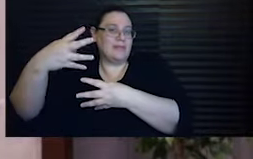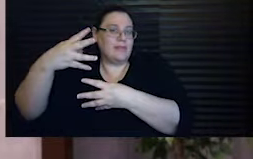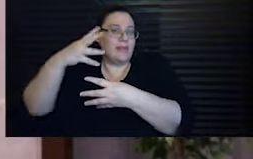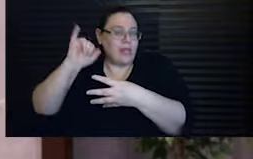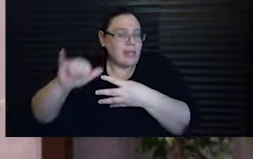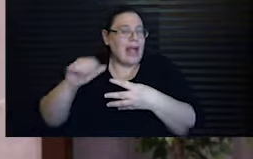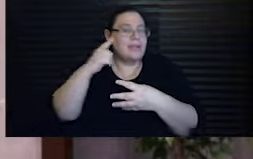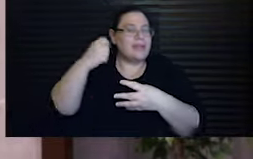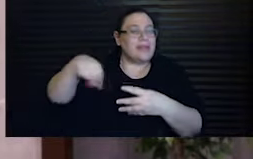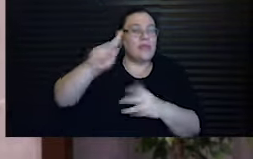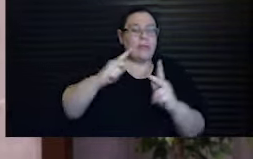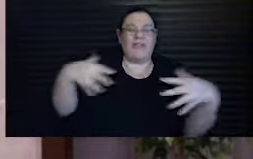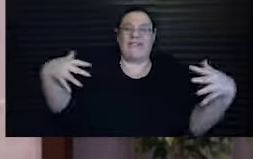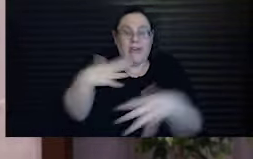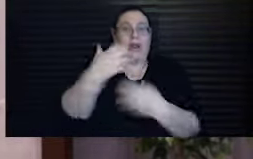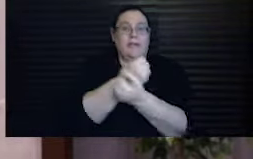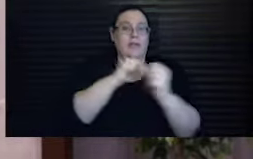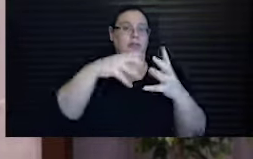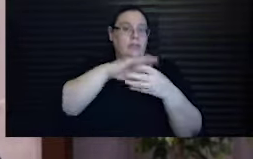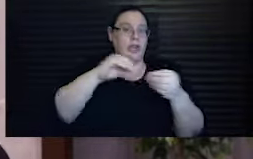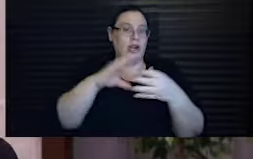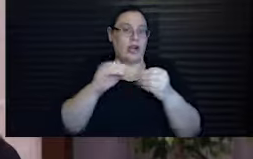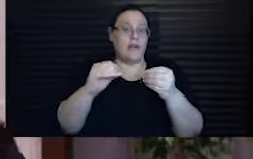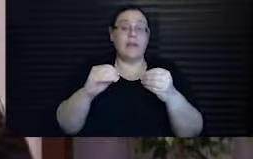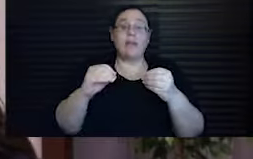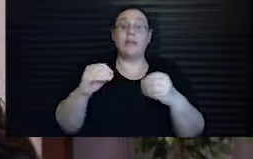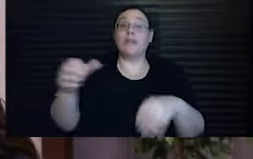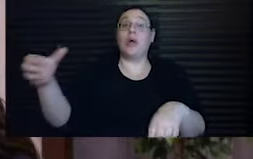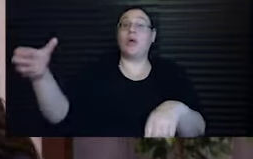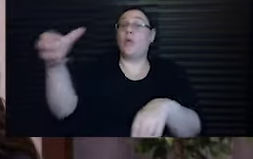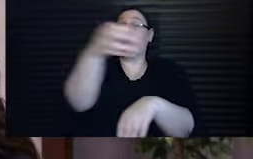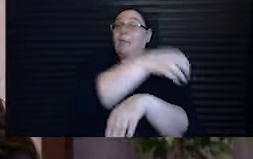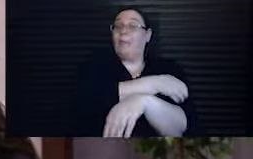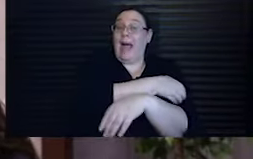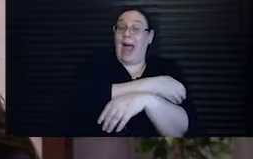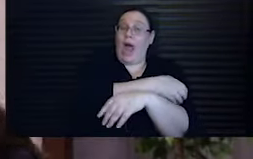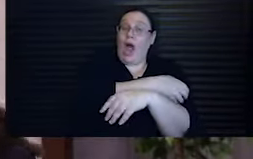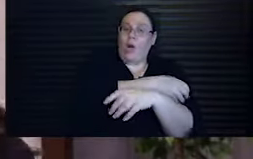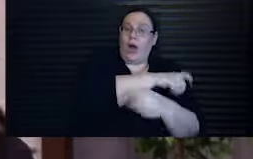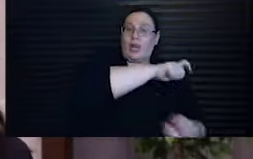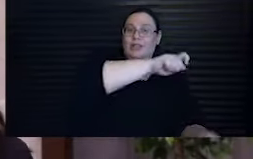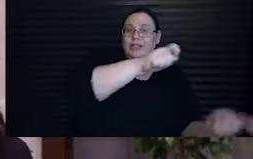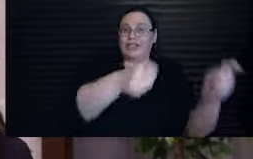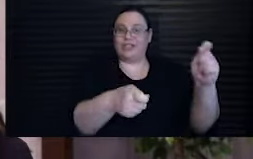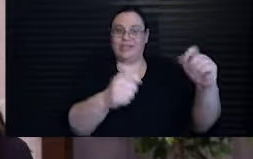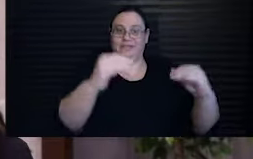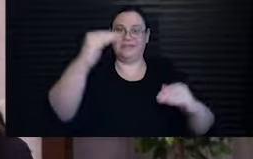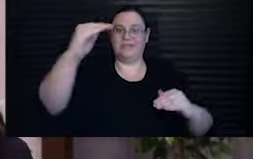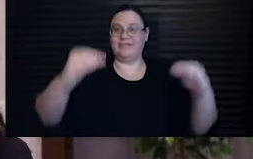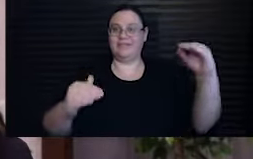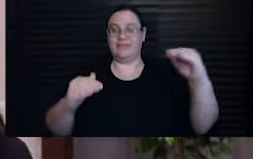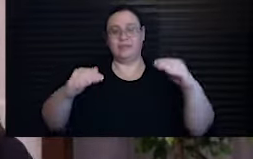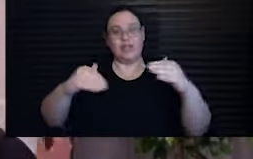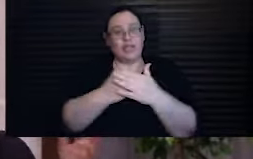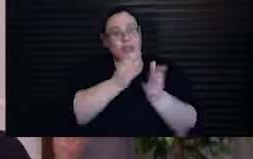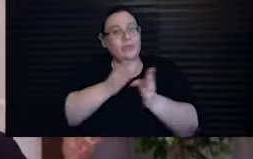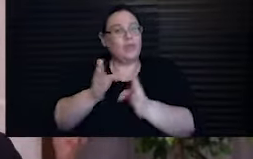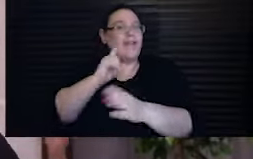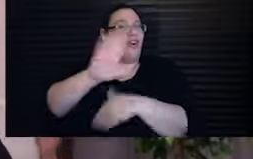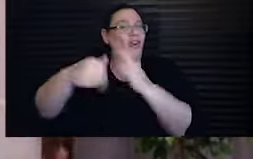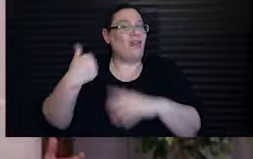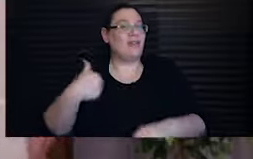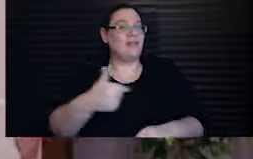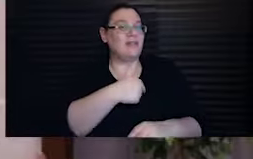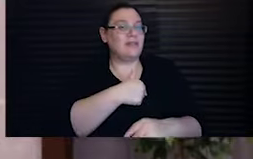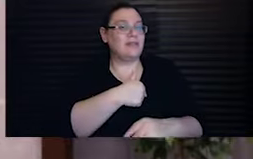narrative. A redemption narrative that shifts the power dynamic and charts a new course for us all. And the weight